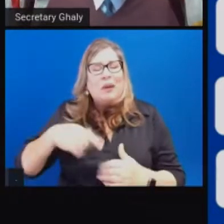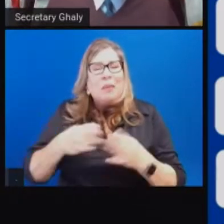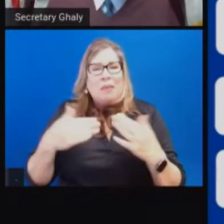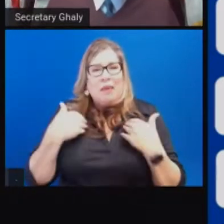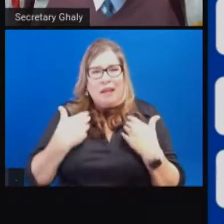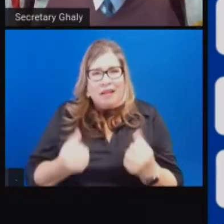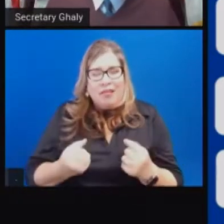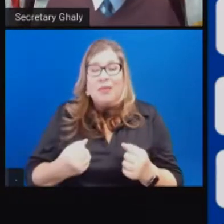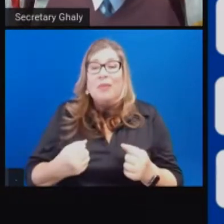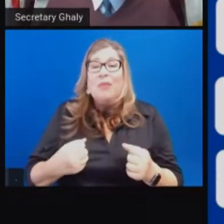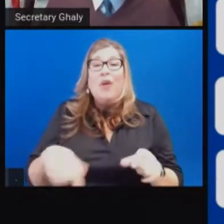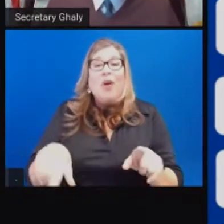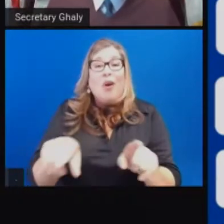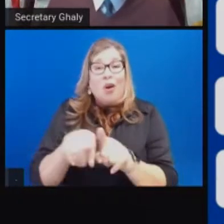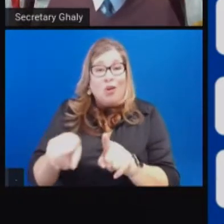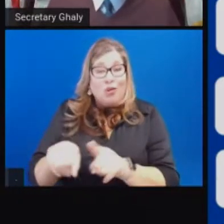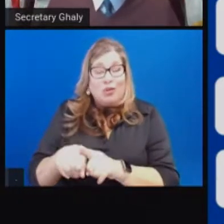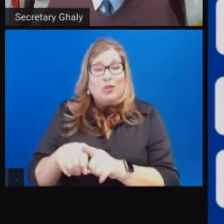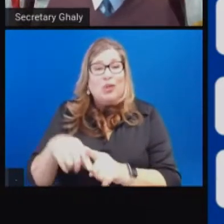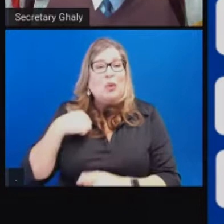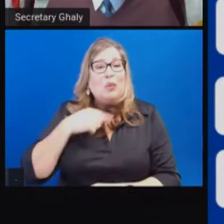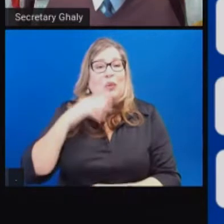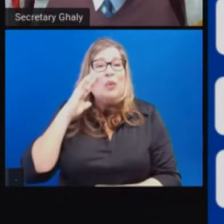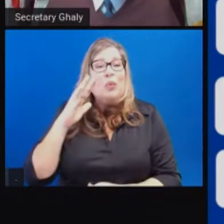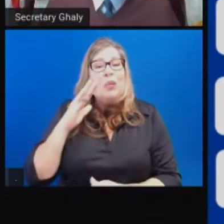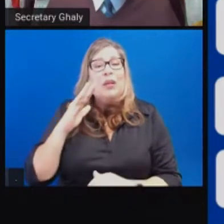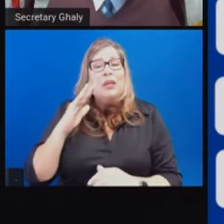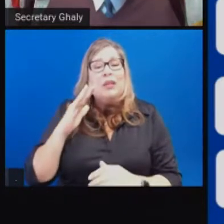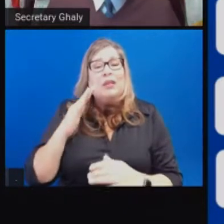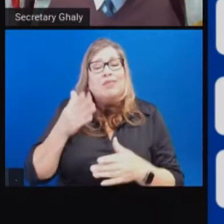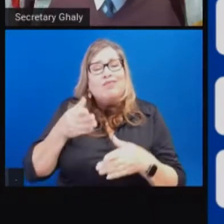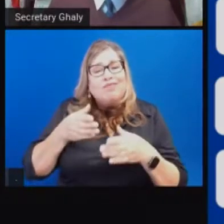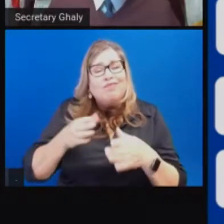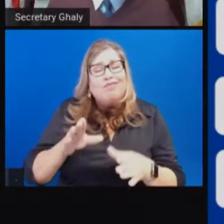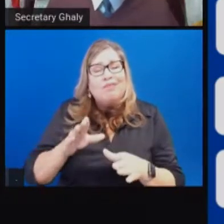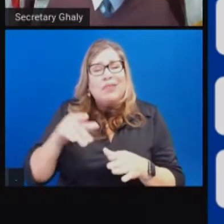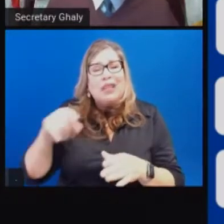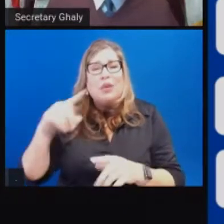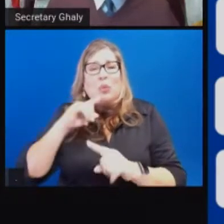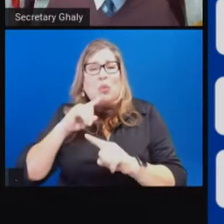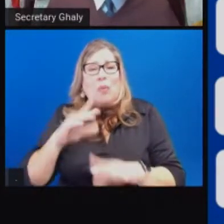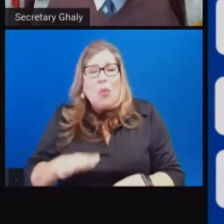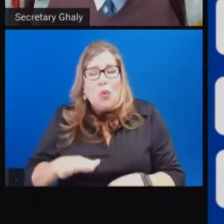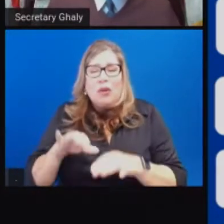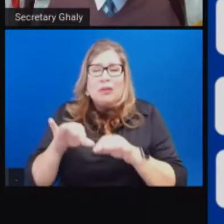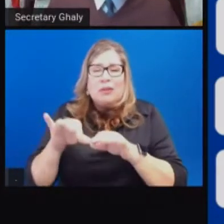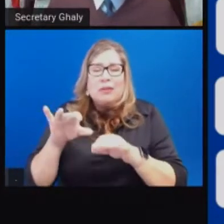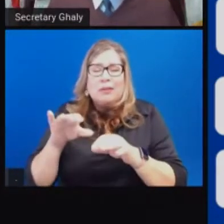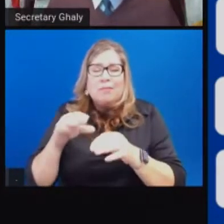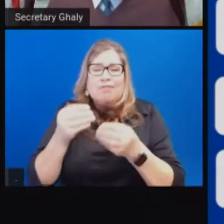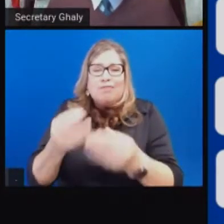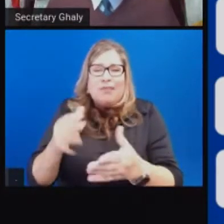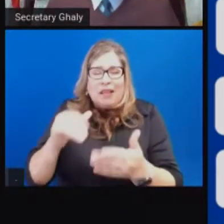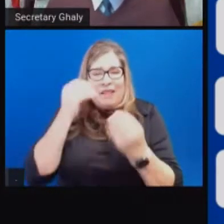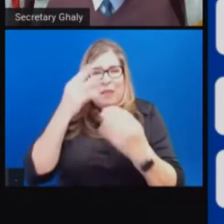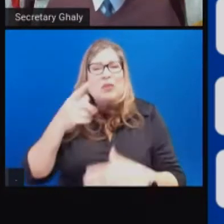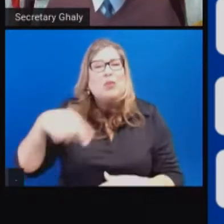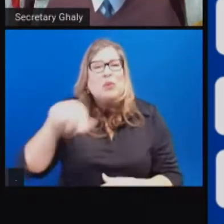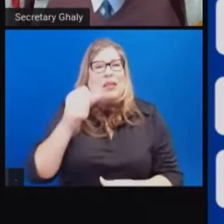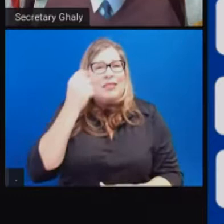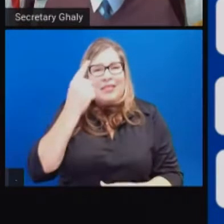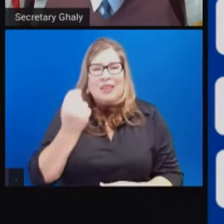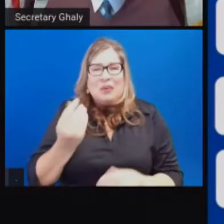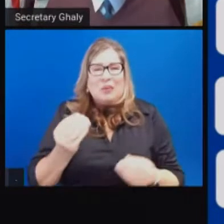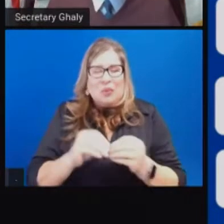reporters on the line a bit of a more deep dive into these elements so you understand how it comes together, but fairly